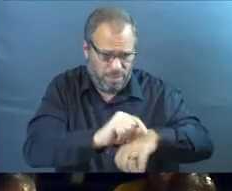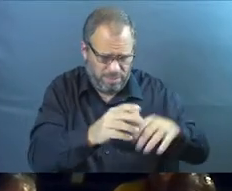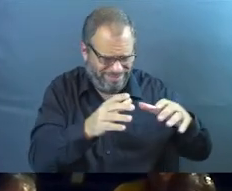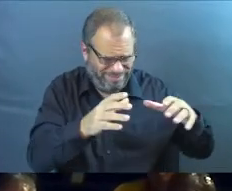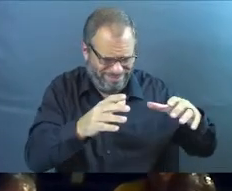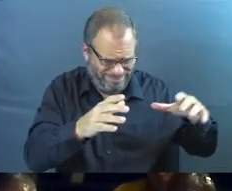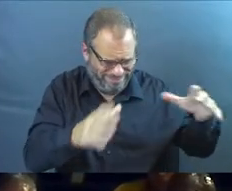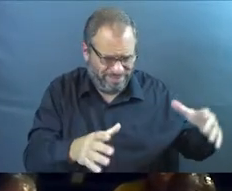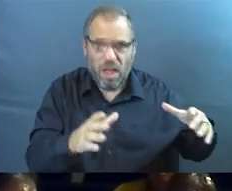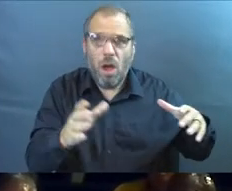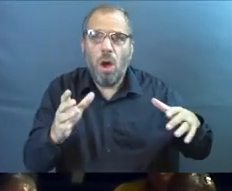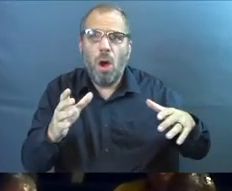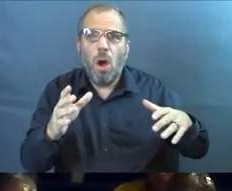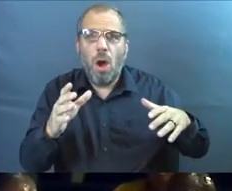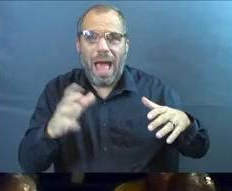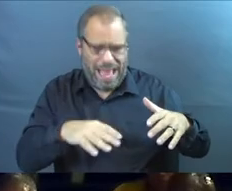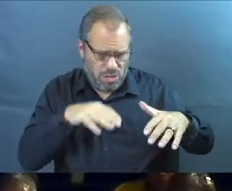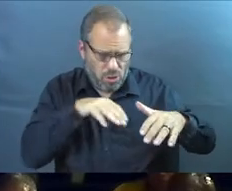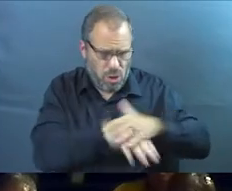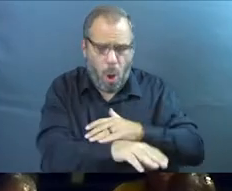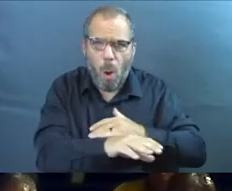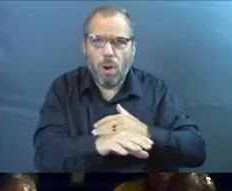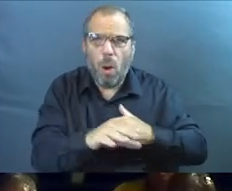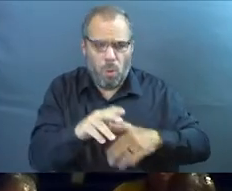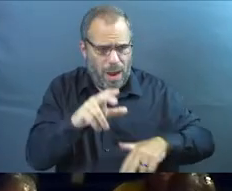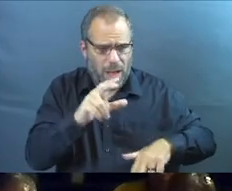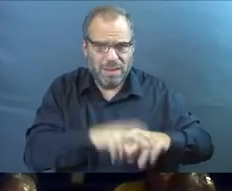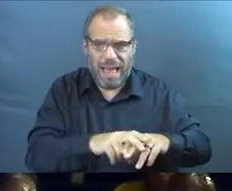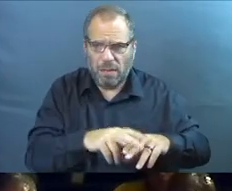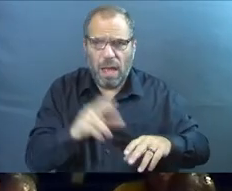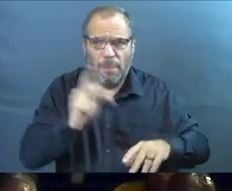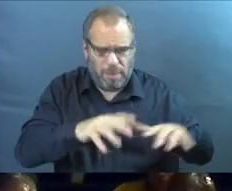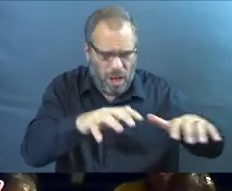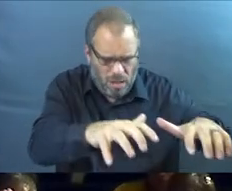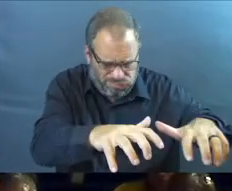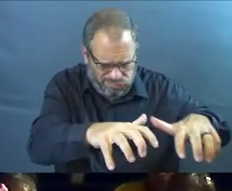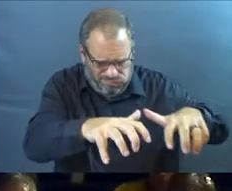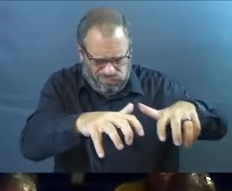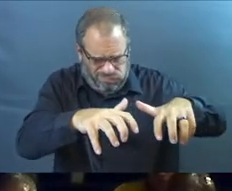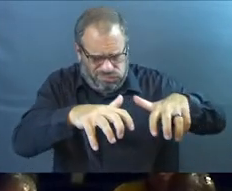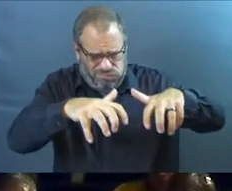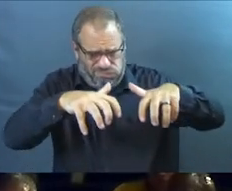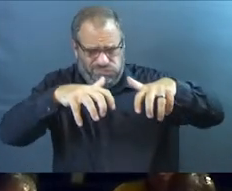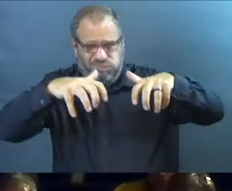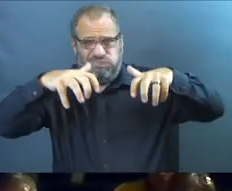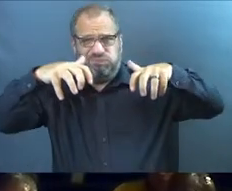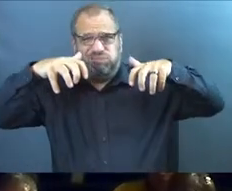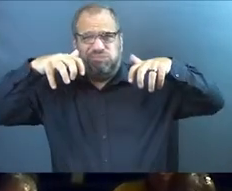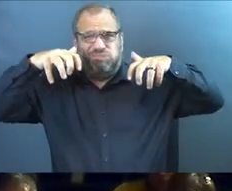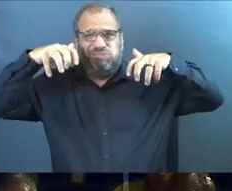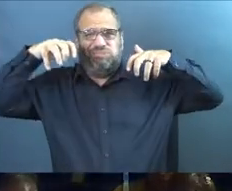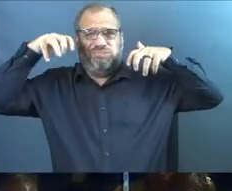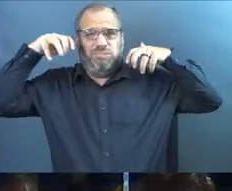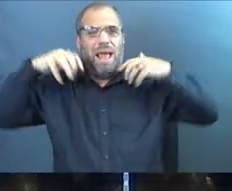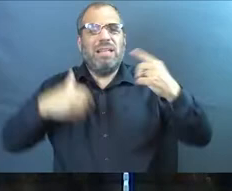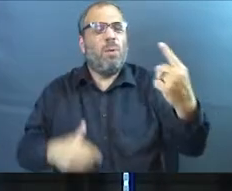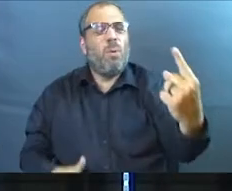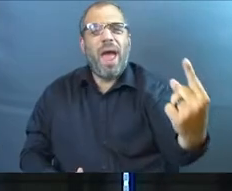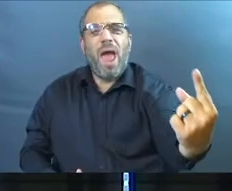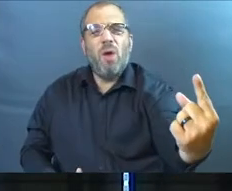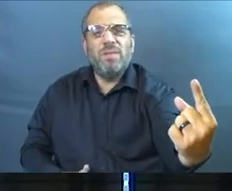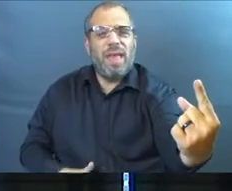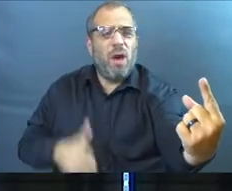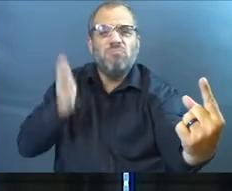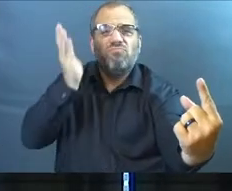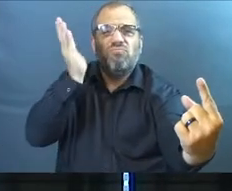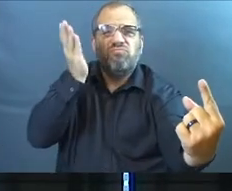where you could go, and the acoustics were right, to where thousands of people could hear a single teacher give a message. And